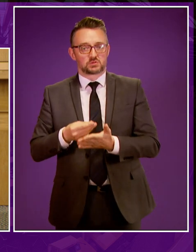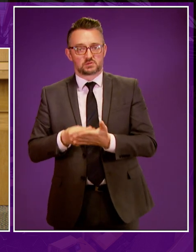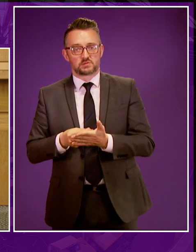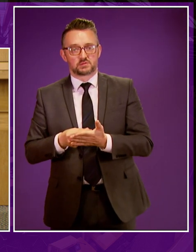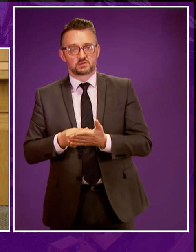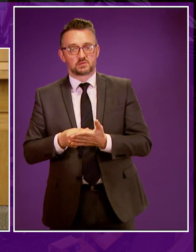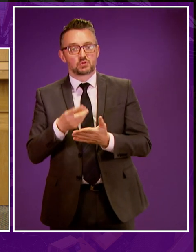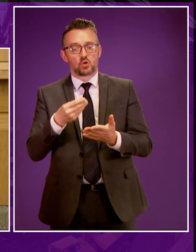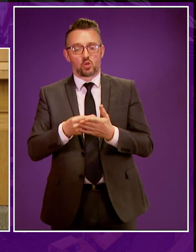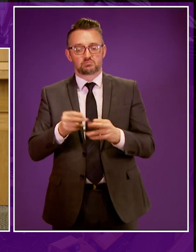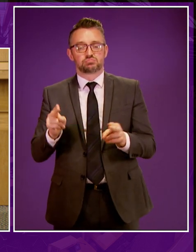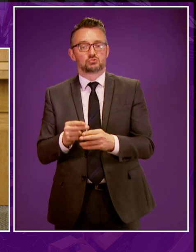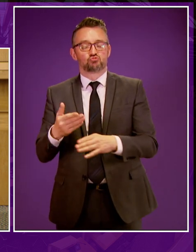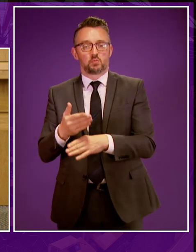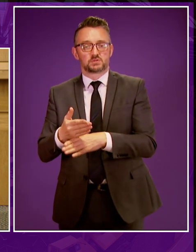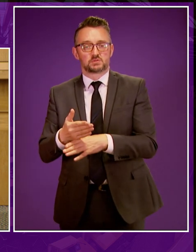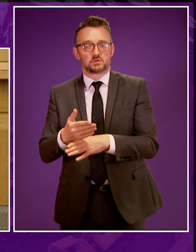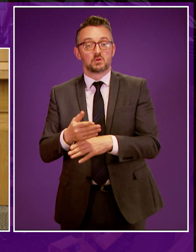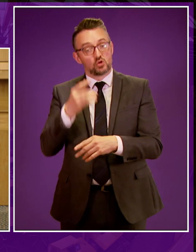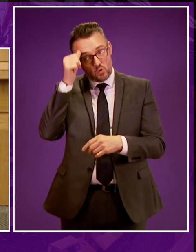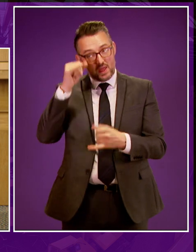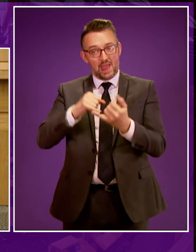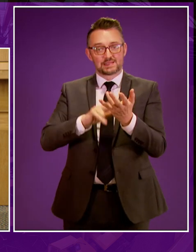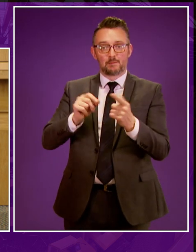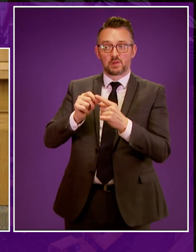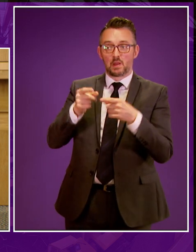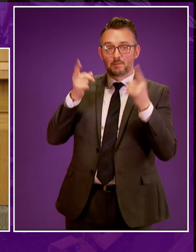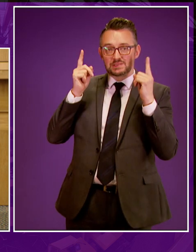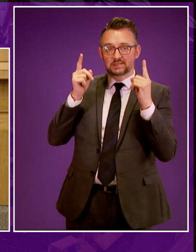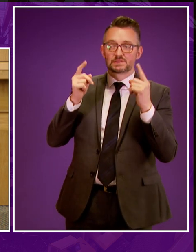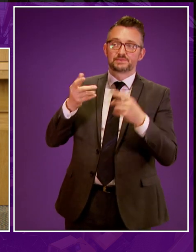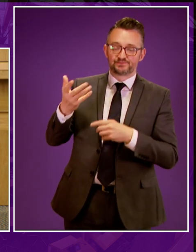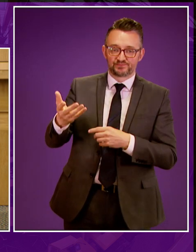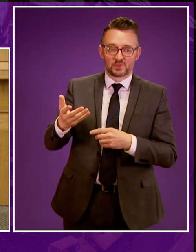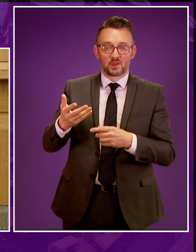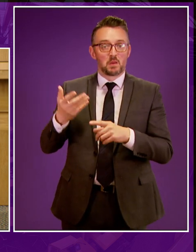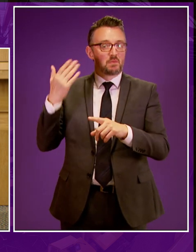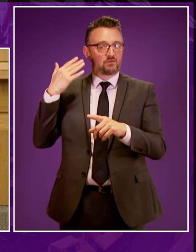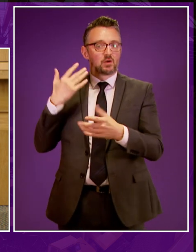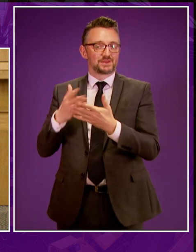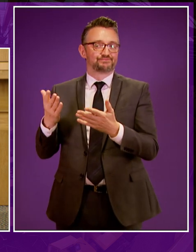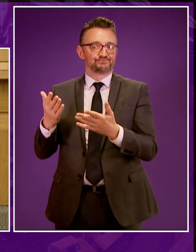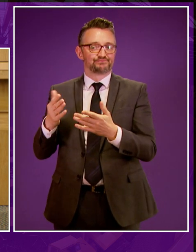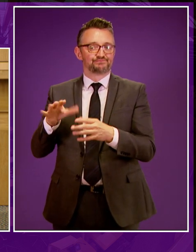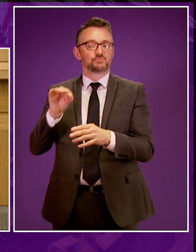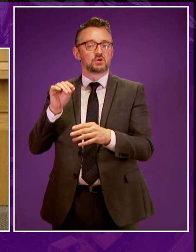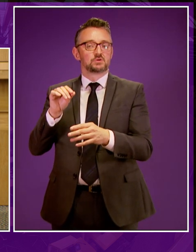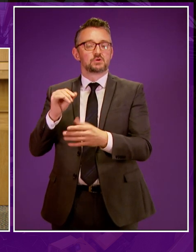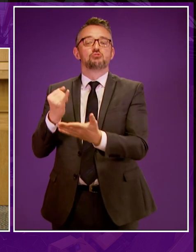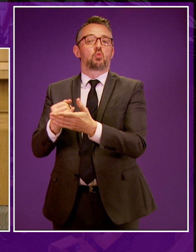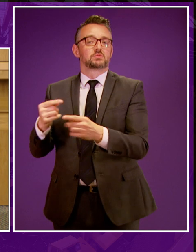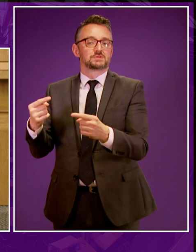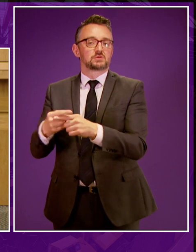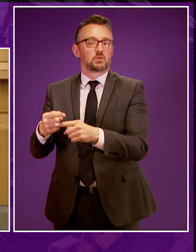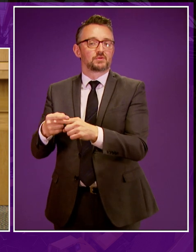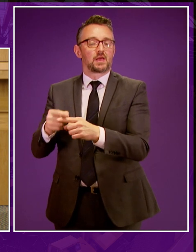least in jobs in other areas. I appreciate that the SNP ministers have done themselves no favours in the past in taking decisions that appear to have